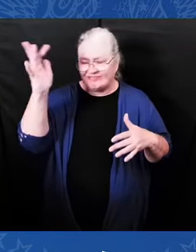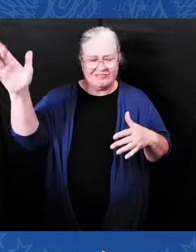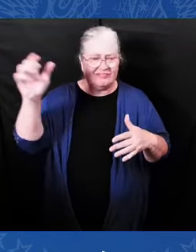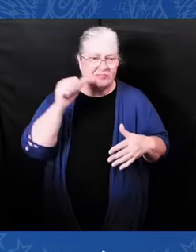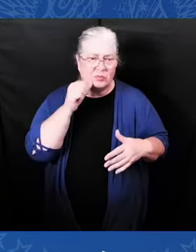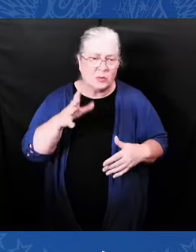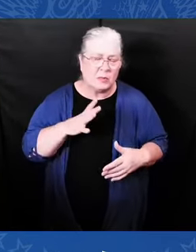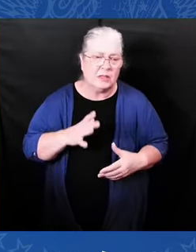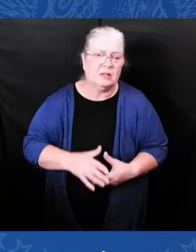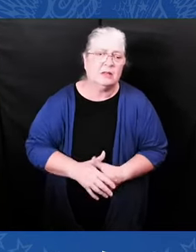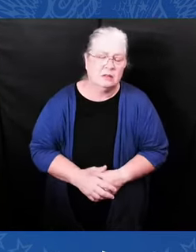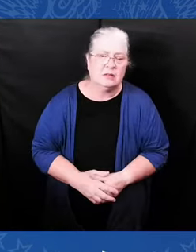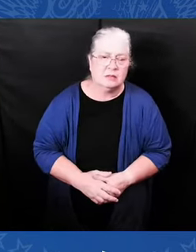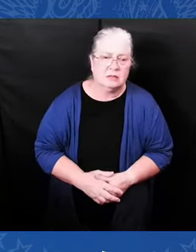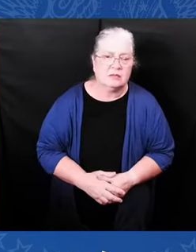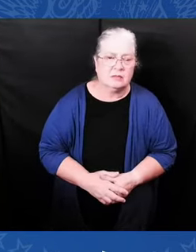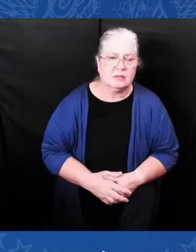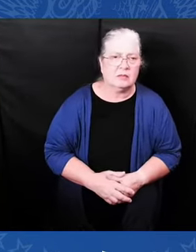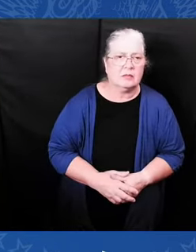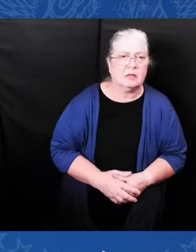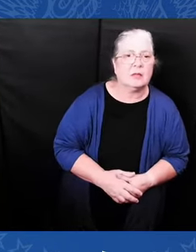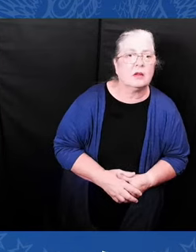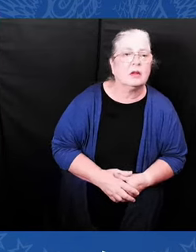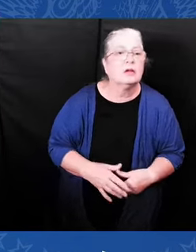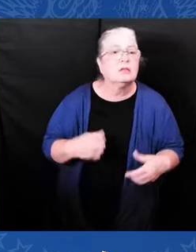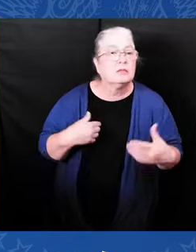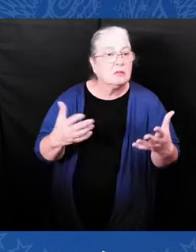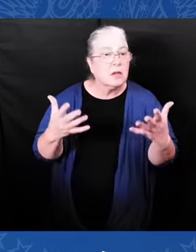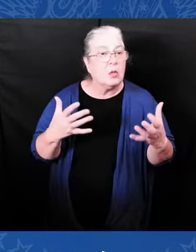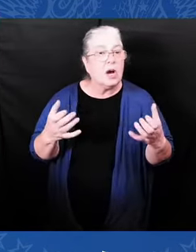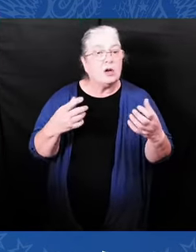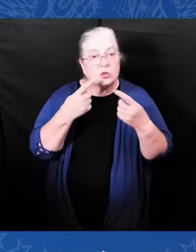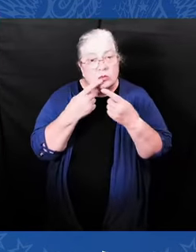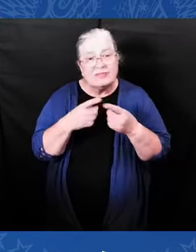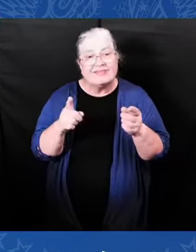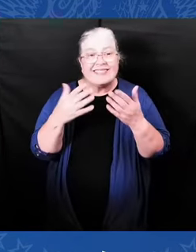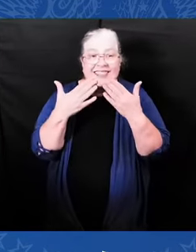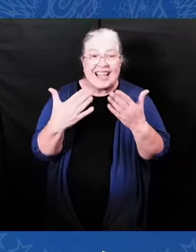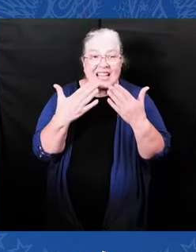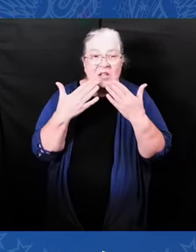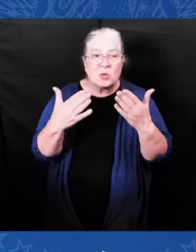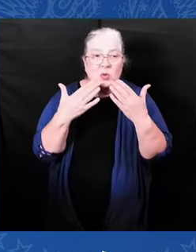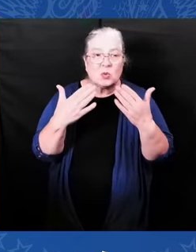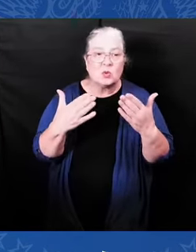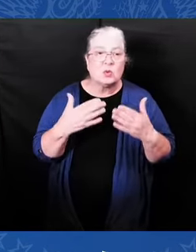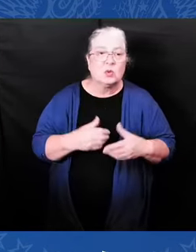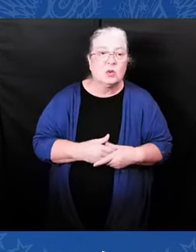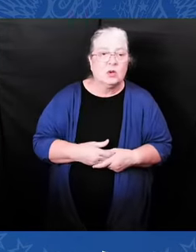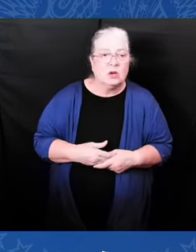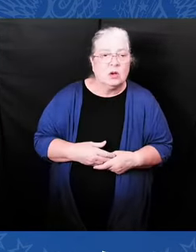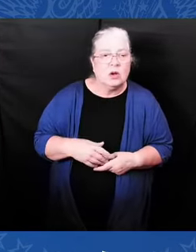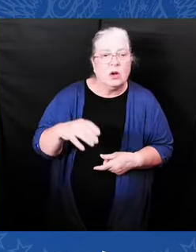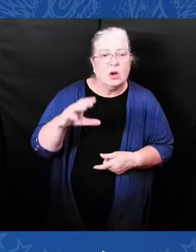And I want to publicly thank Cory Booker and Dick Durbin on the Judiciary Committee for getting it done.